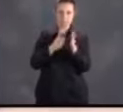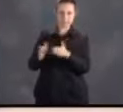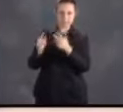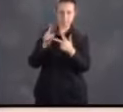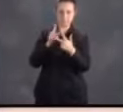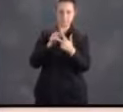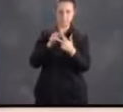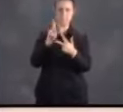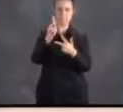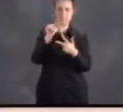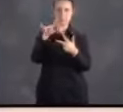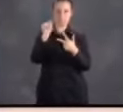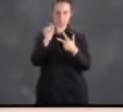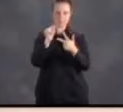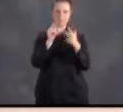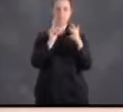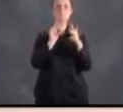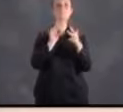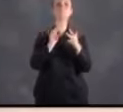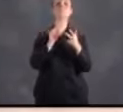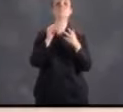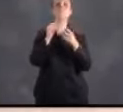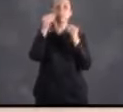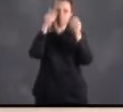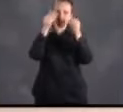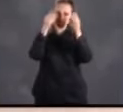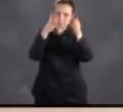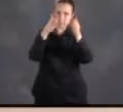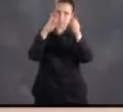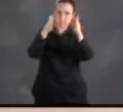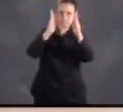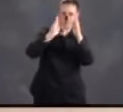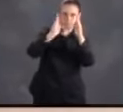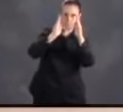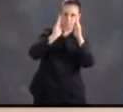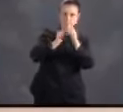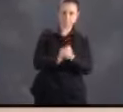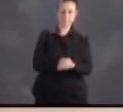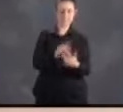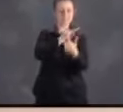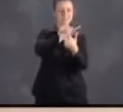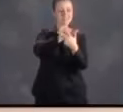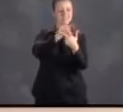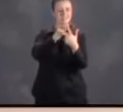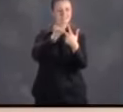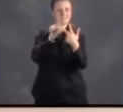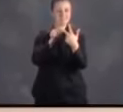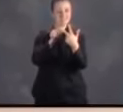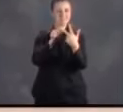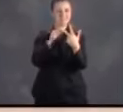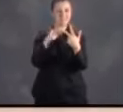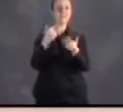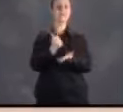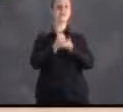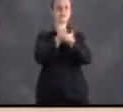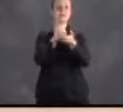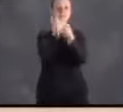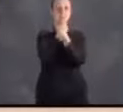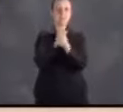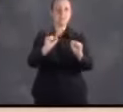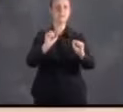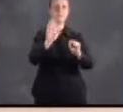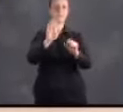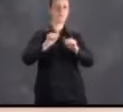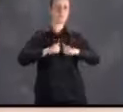Make a plan. Build a kit. Stay informed. Doing these three steps can help save your